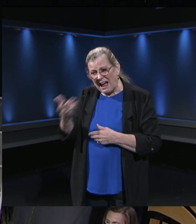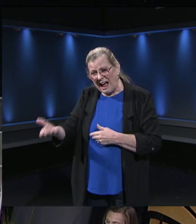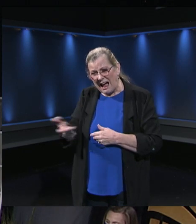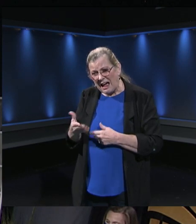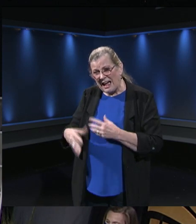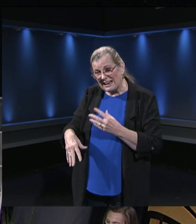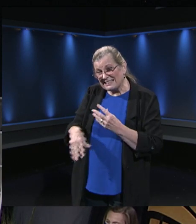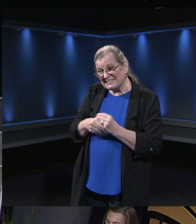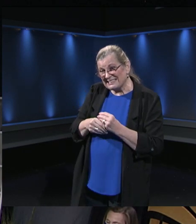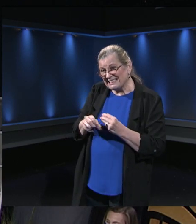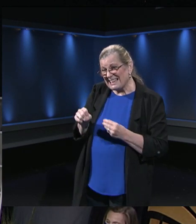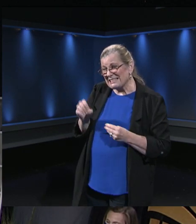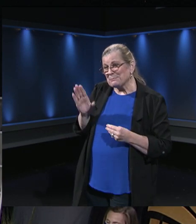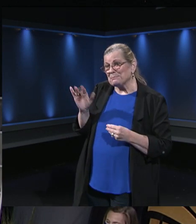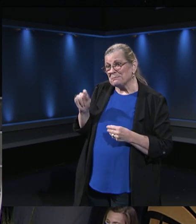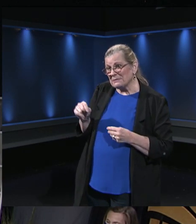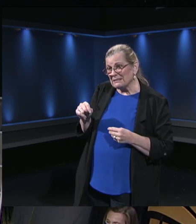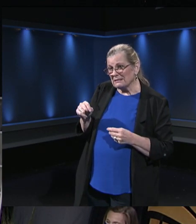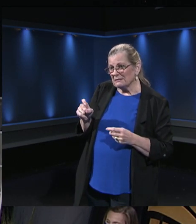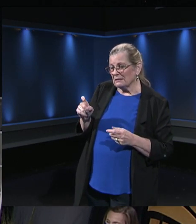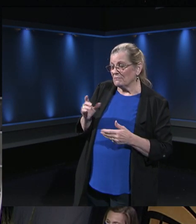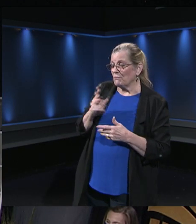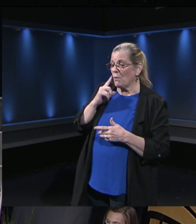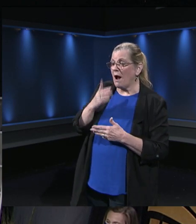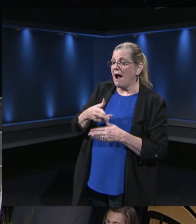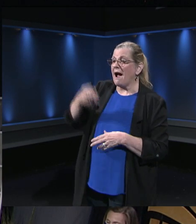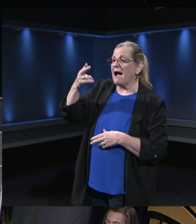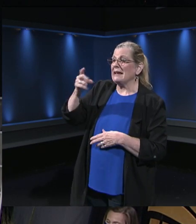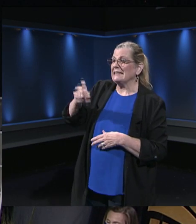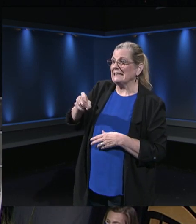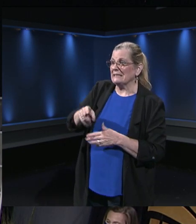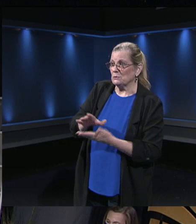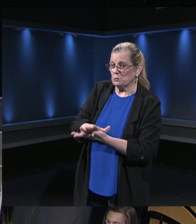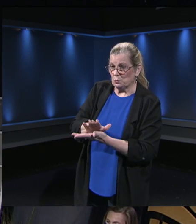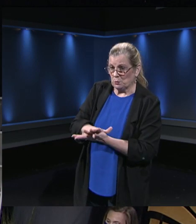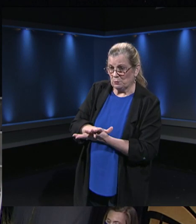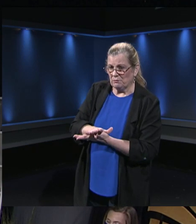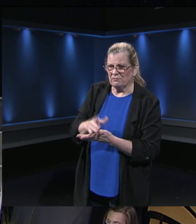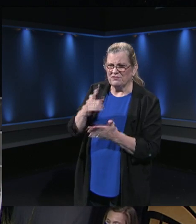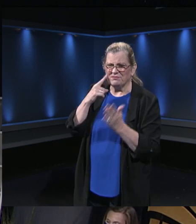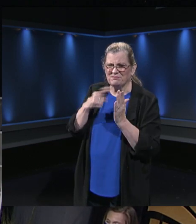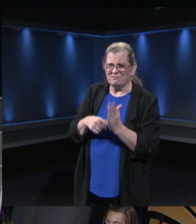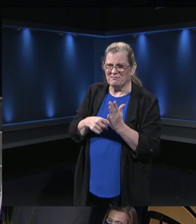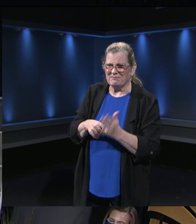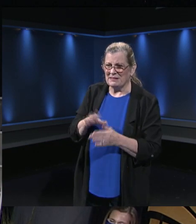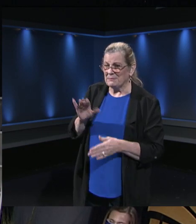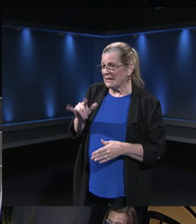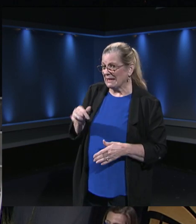SBITs for some of these high-need schools, such as Bailey's, shout out.